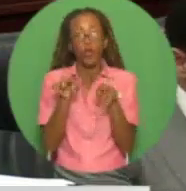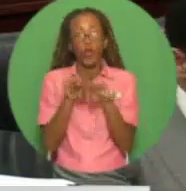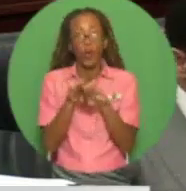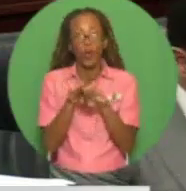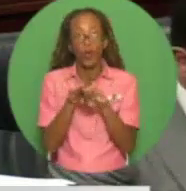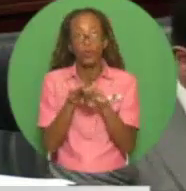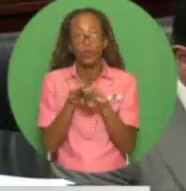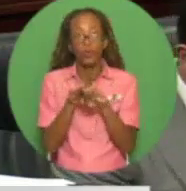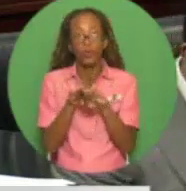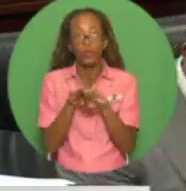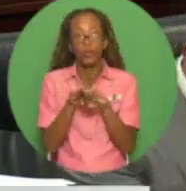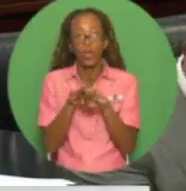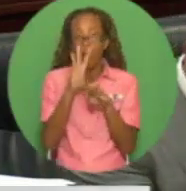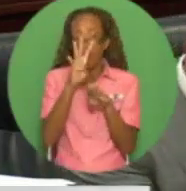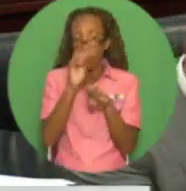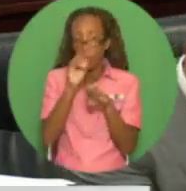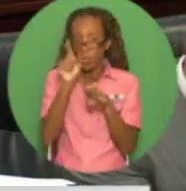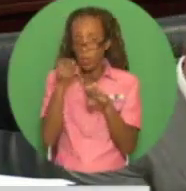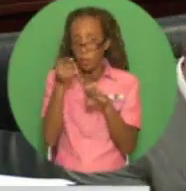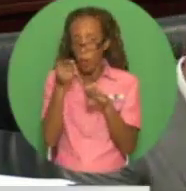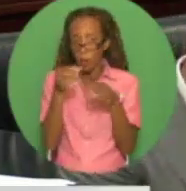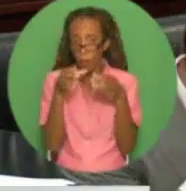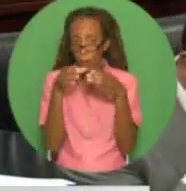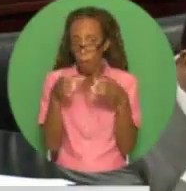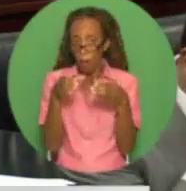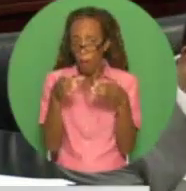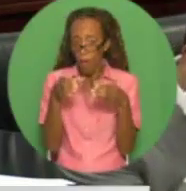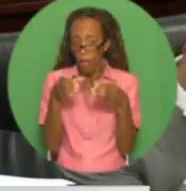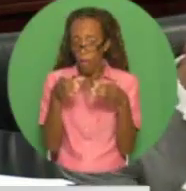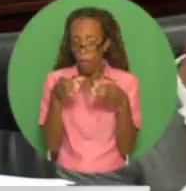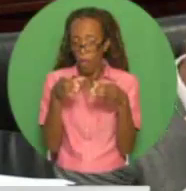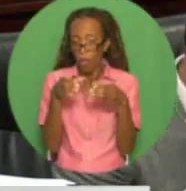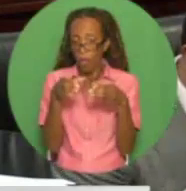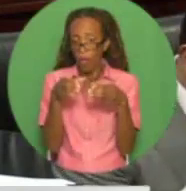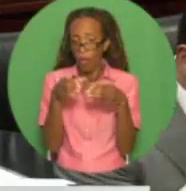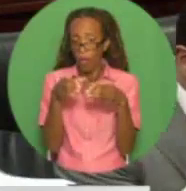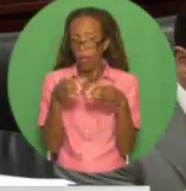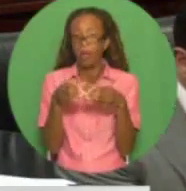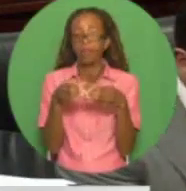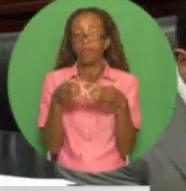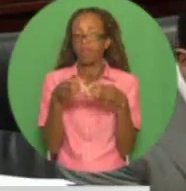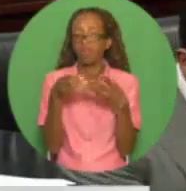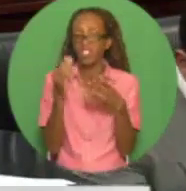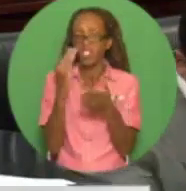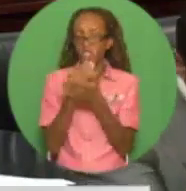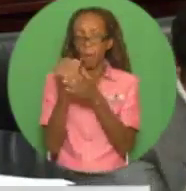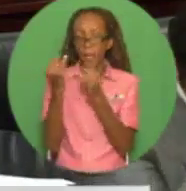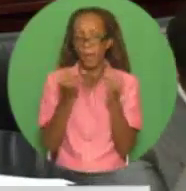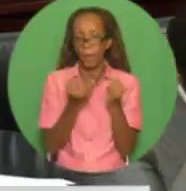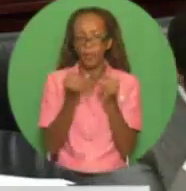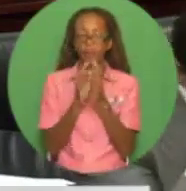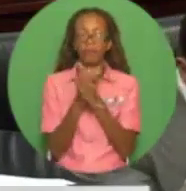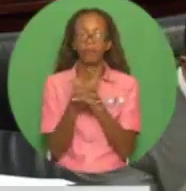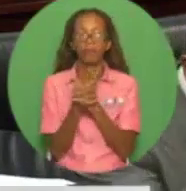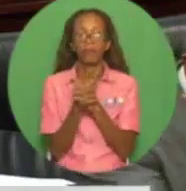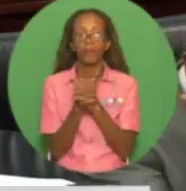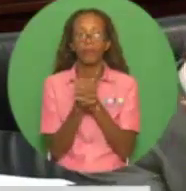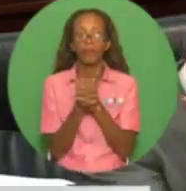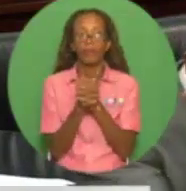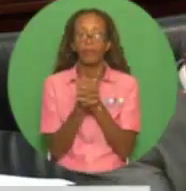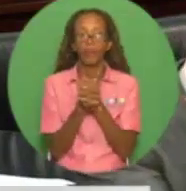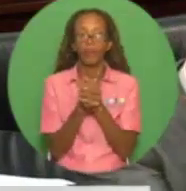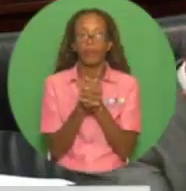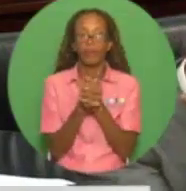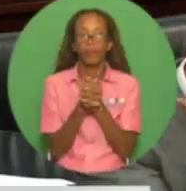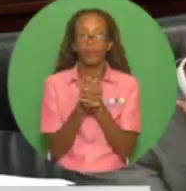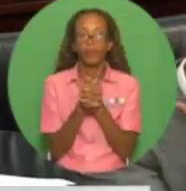the 40,000 barrels of local crude now exported and earning the country's substantial foreign exchange. The exploration